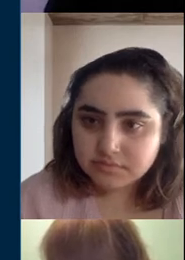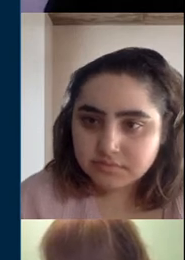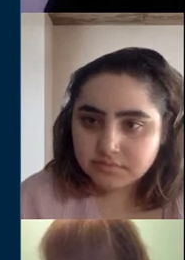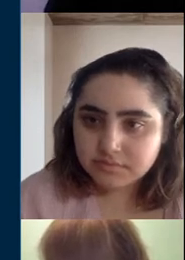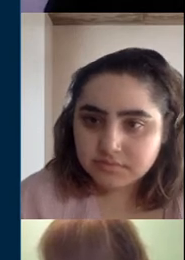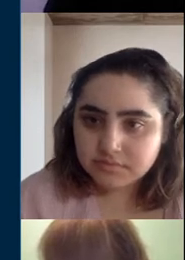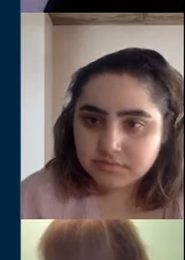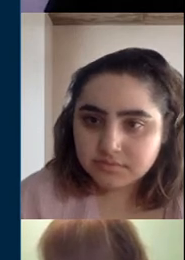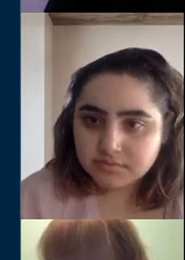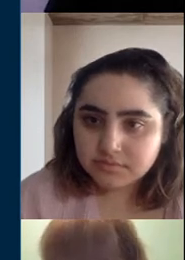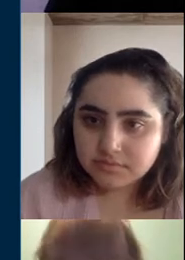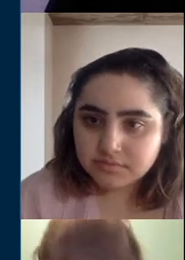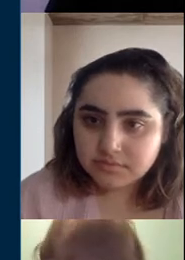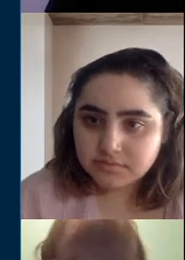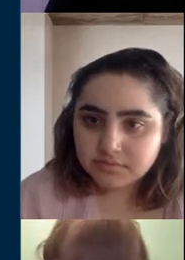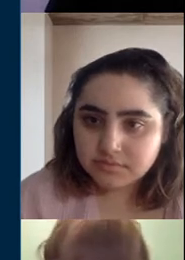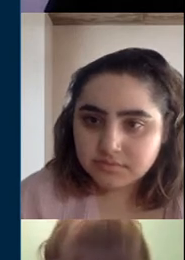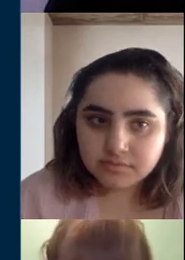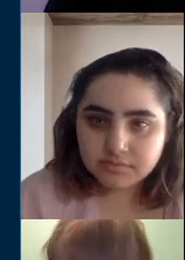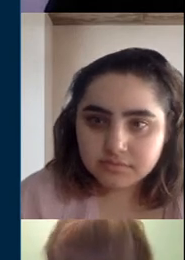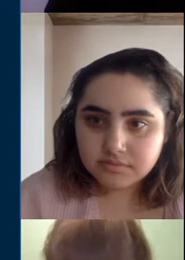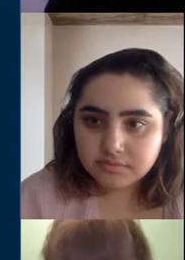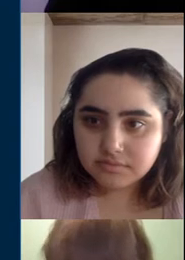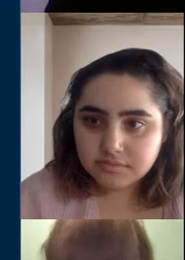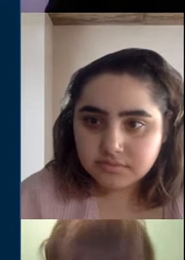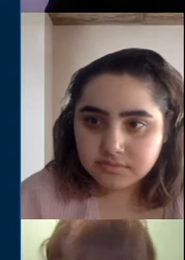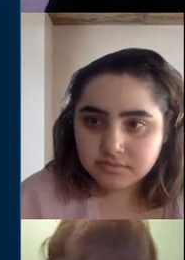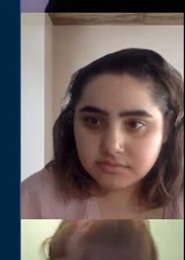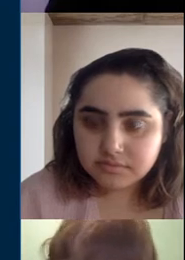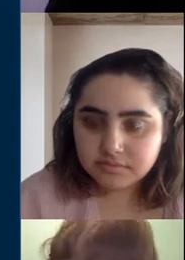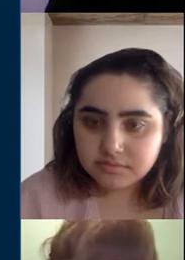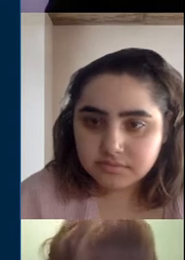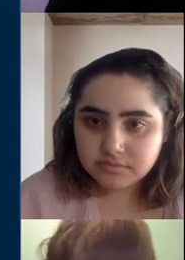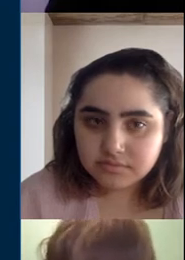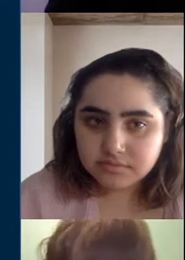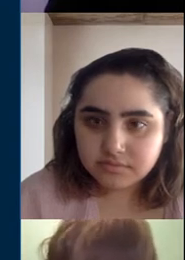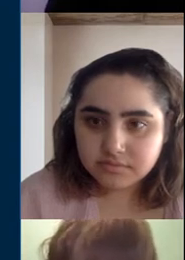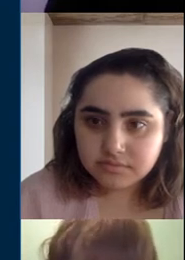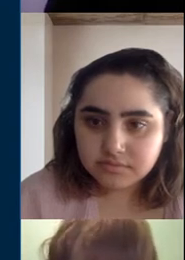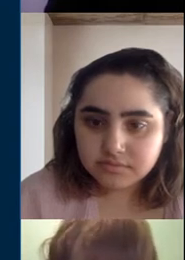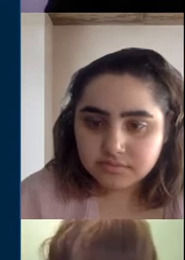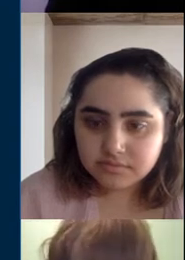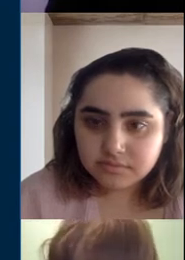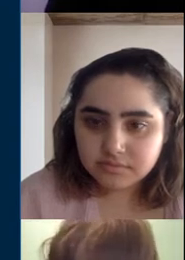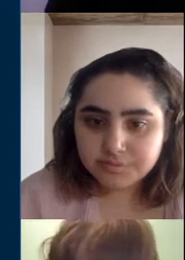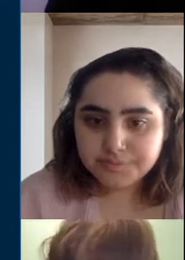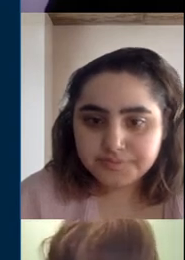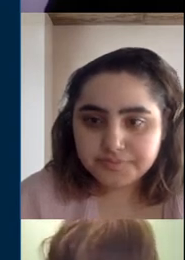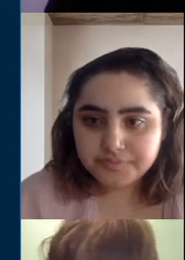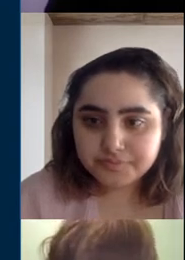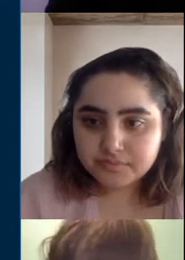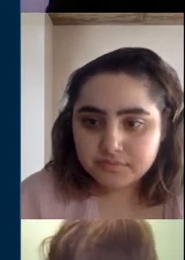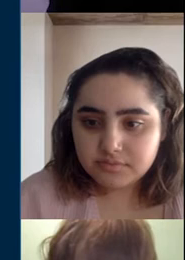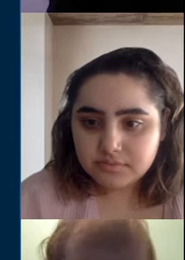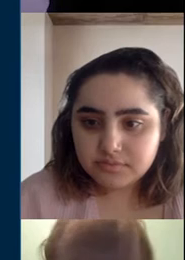this activity, but it doesn't seem to be working. So, I'll just rely on people to feel confident